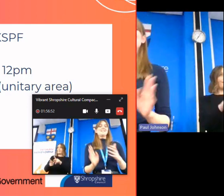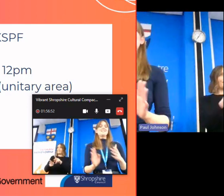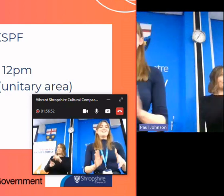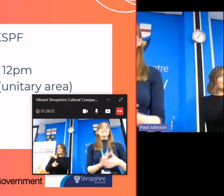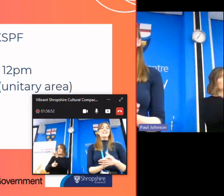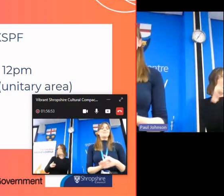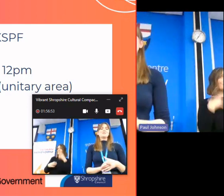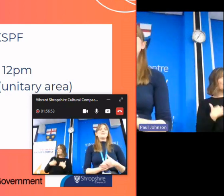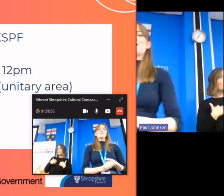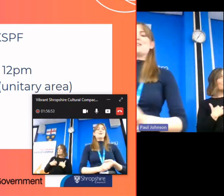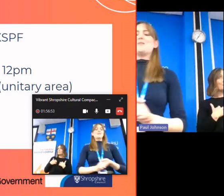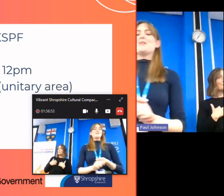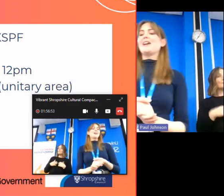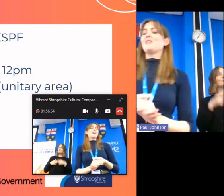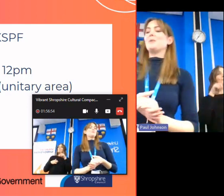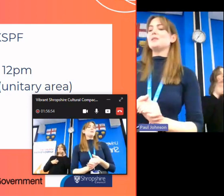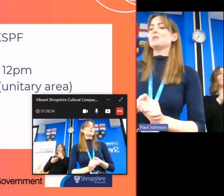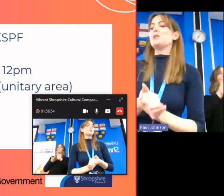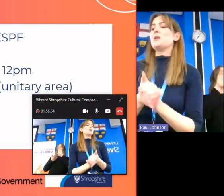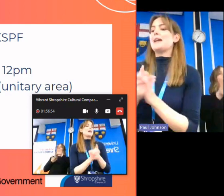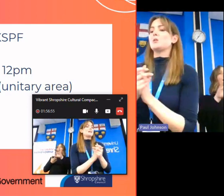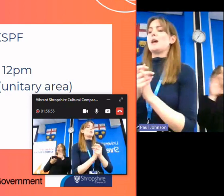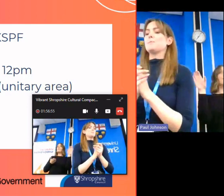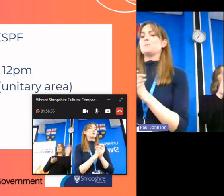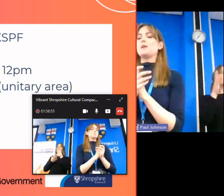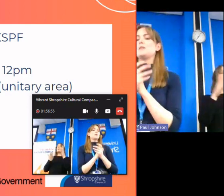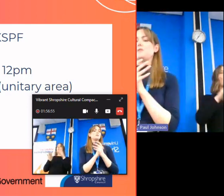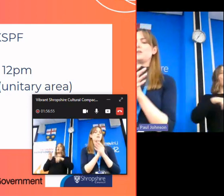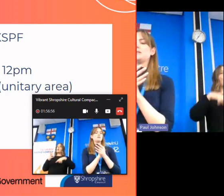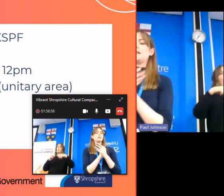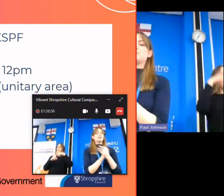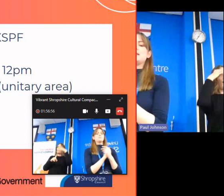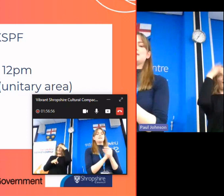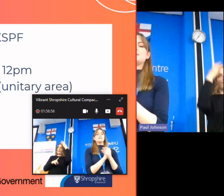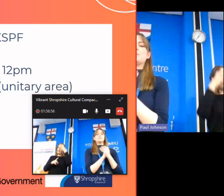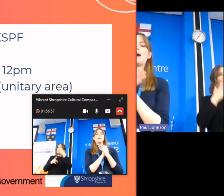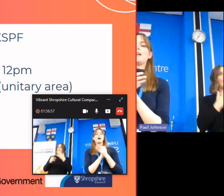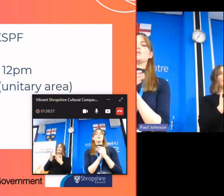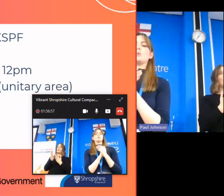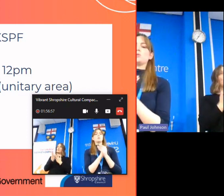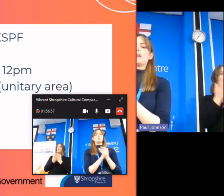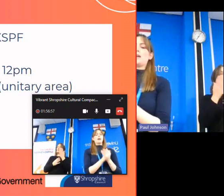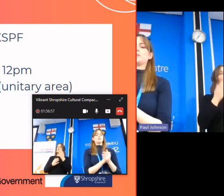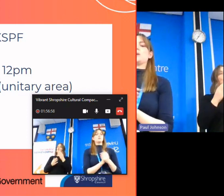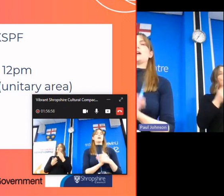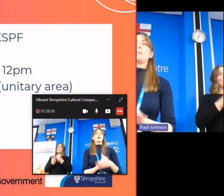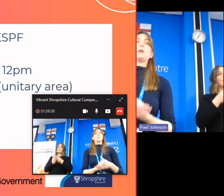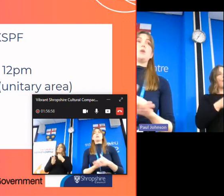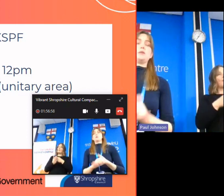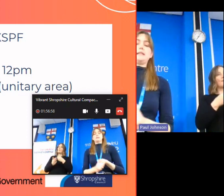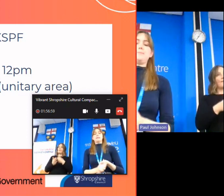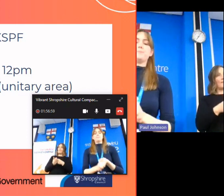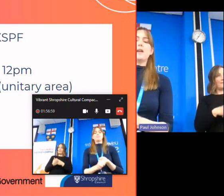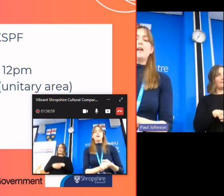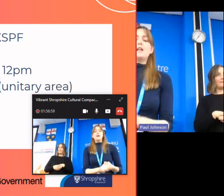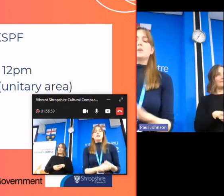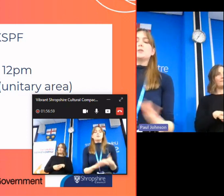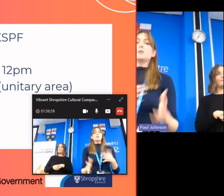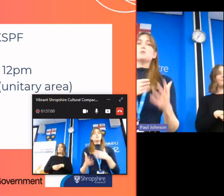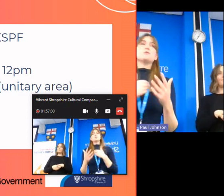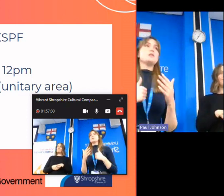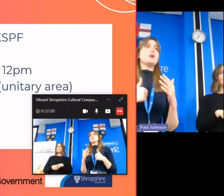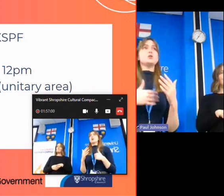in this grant scheme is funded by the uk government through the uk shared prosperity fund and administered by the shropshire council economic growth team